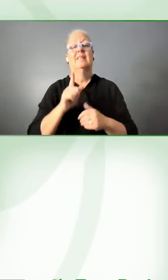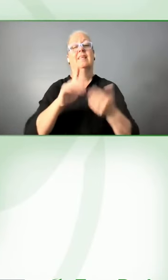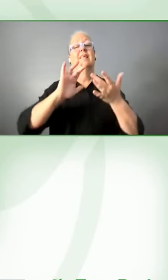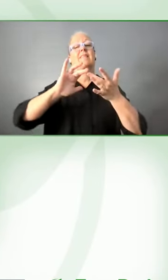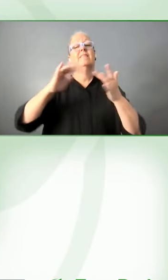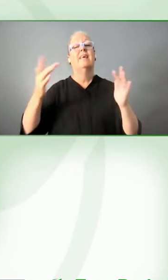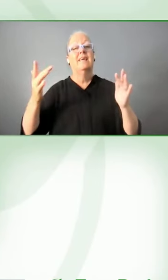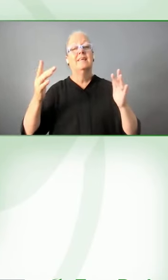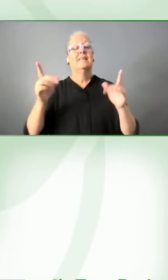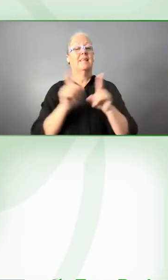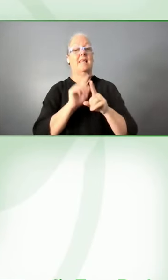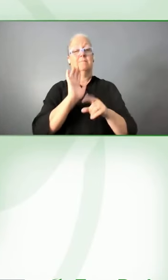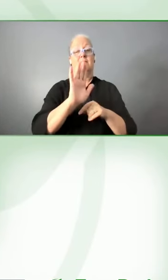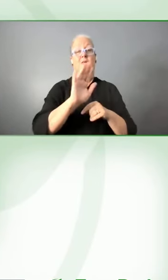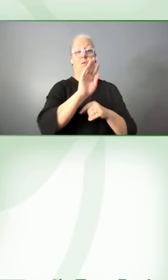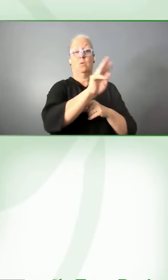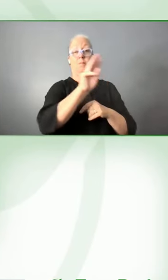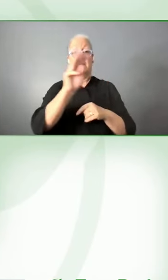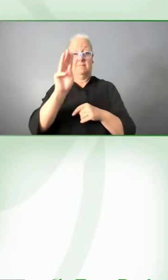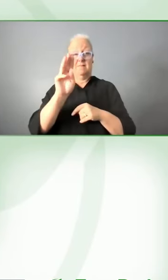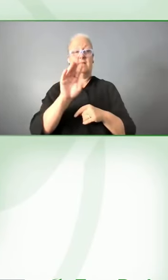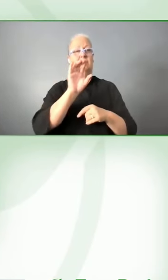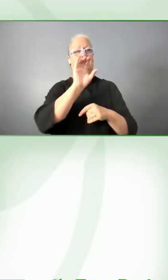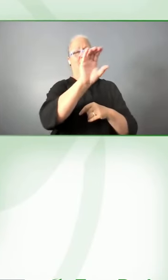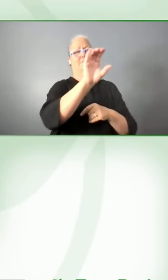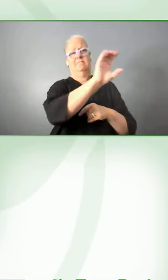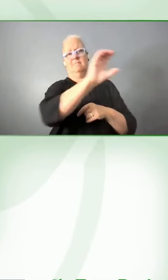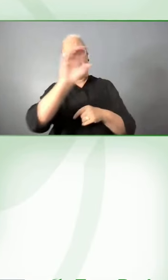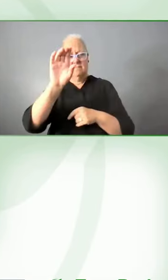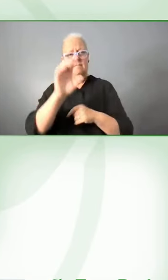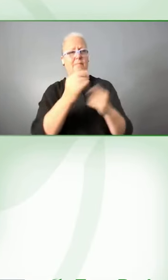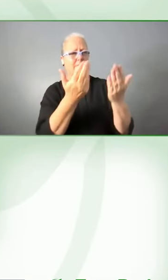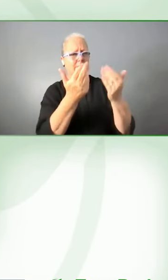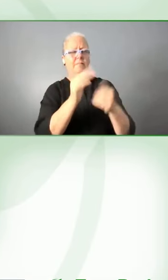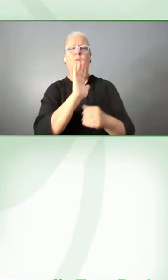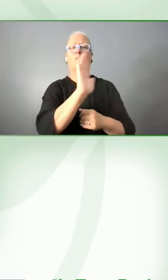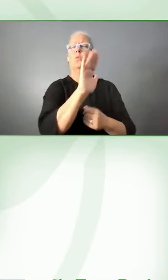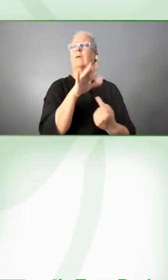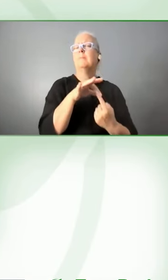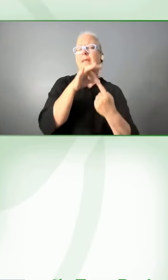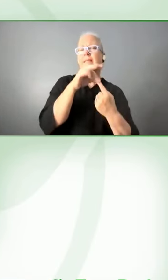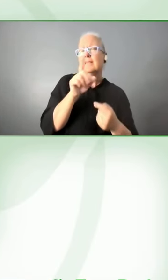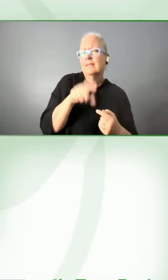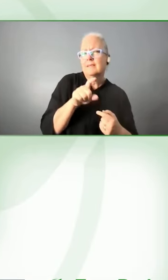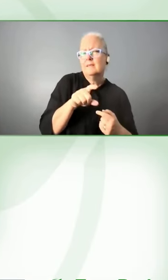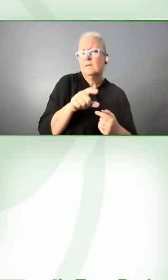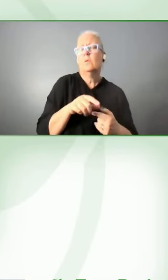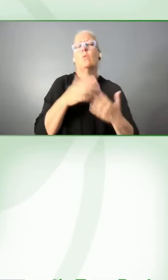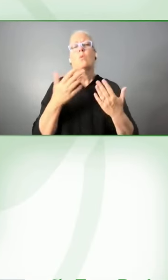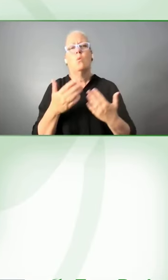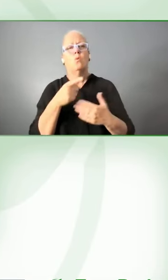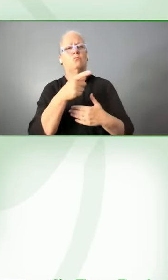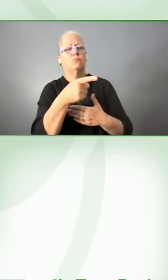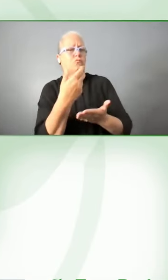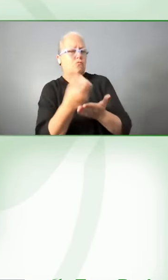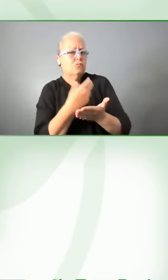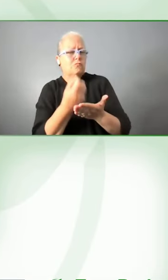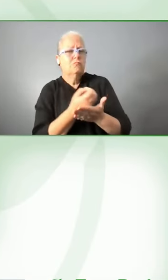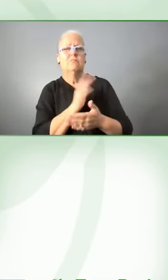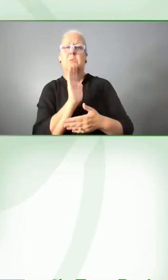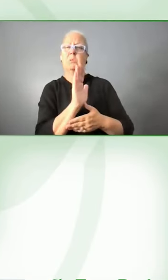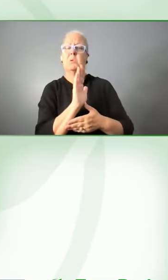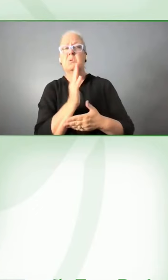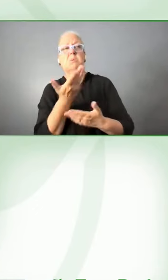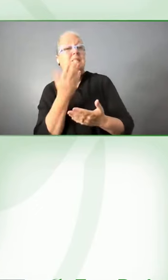page asking users to tell us about their special needs or share the information about accessibility services